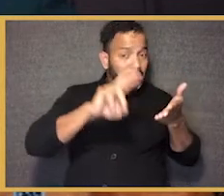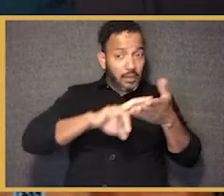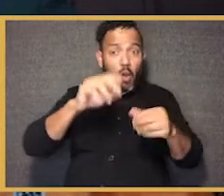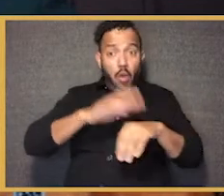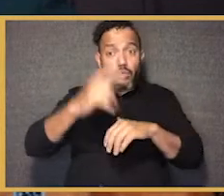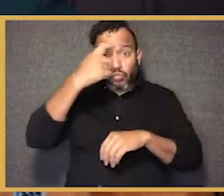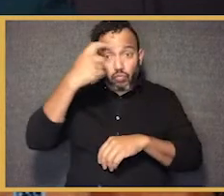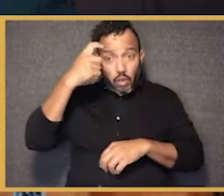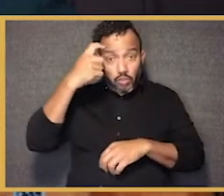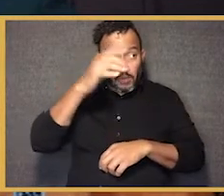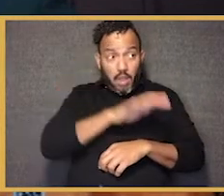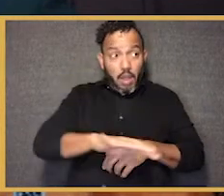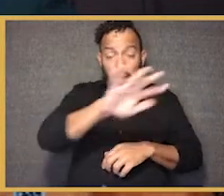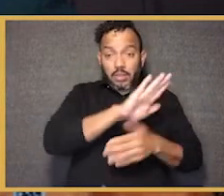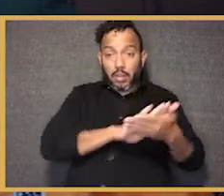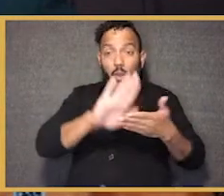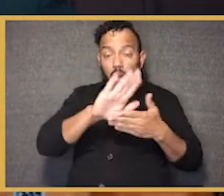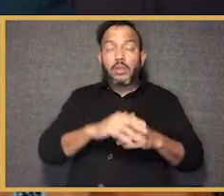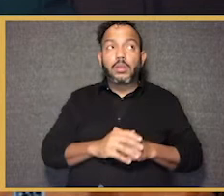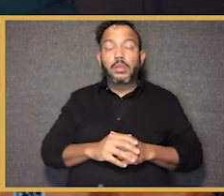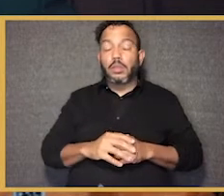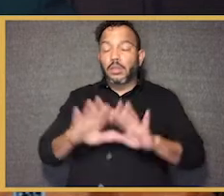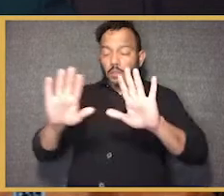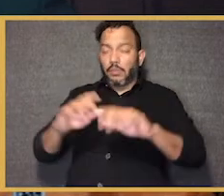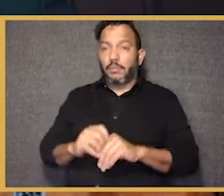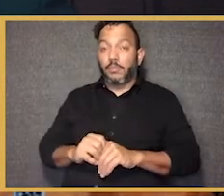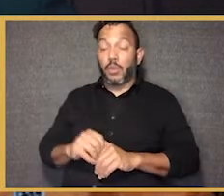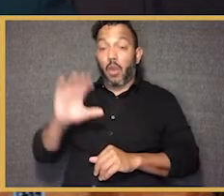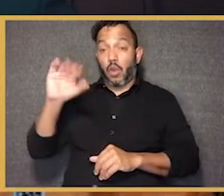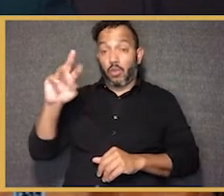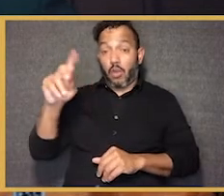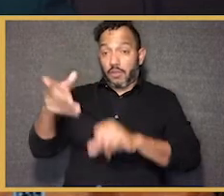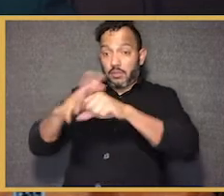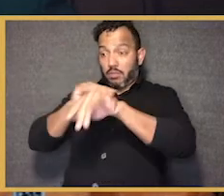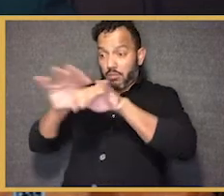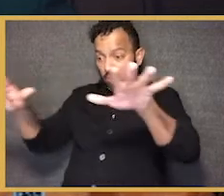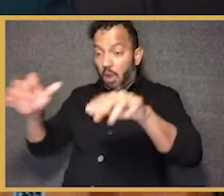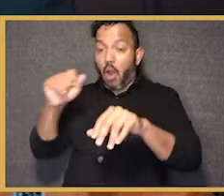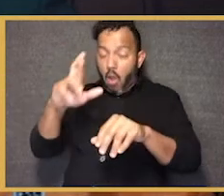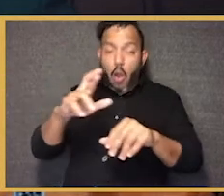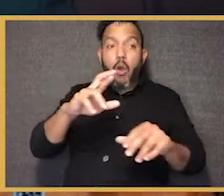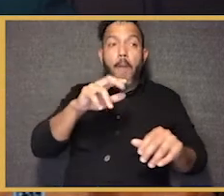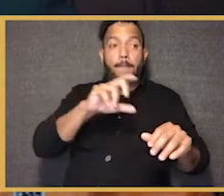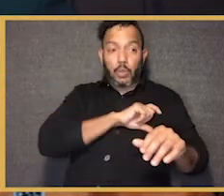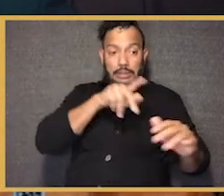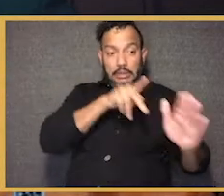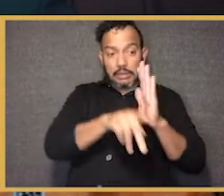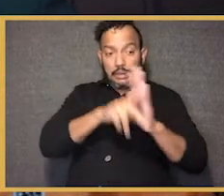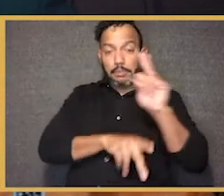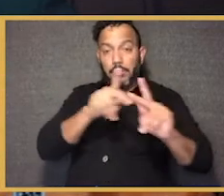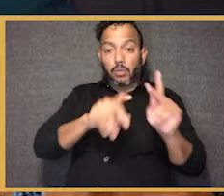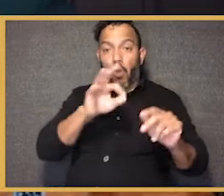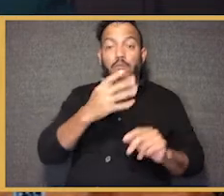faculty who are doing research on trauma across the college. Even before the COVID pandemic and the recent wave of police killings of